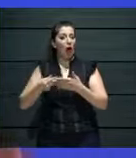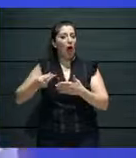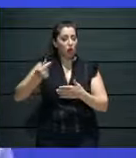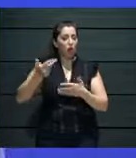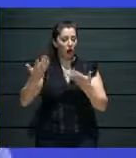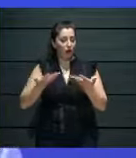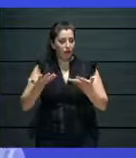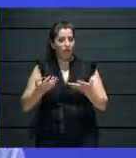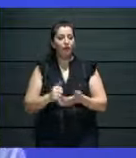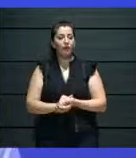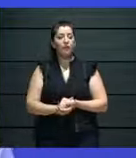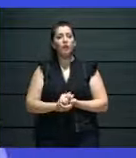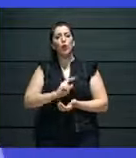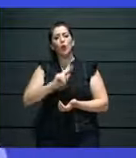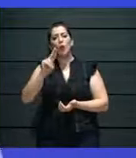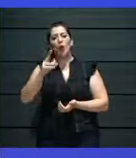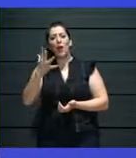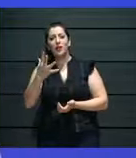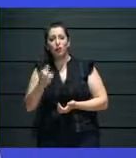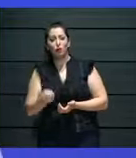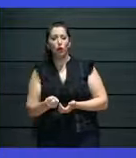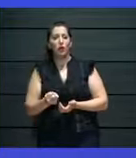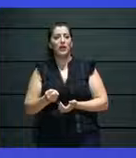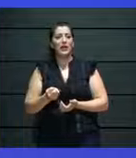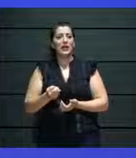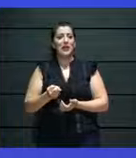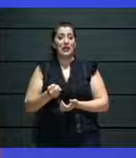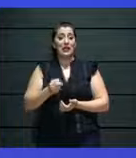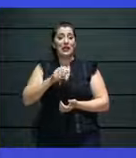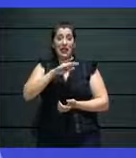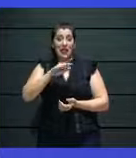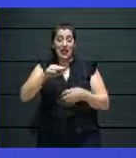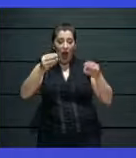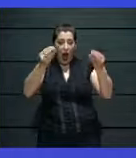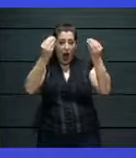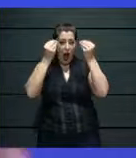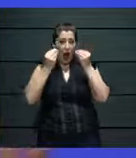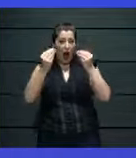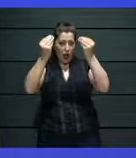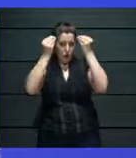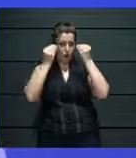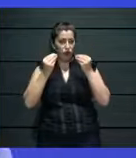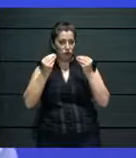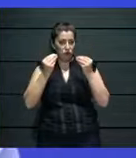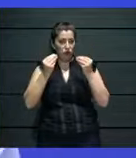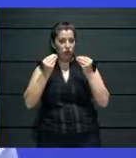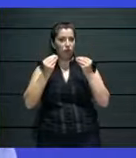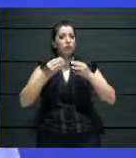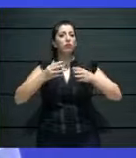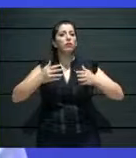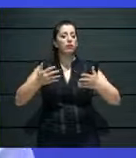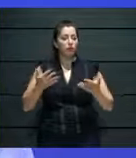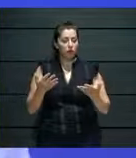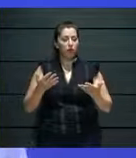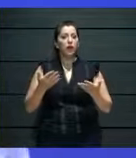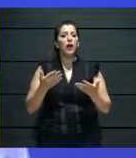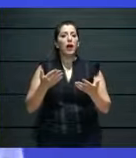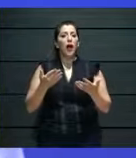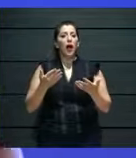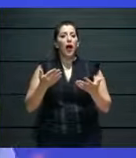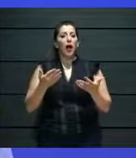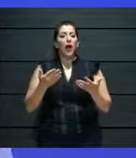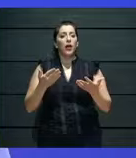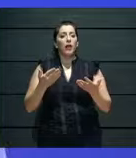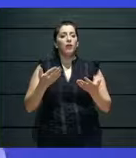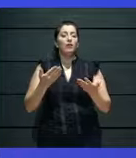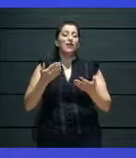Everybody, you know, who sells, who consumes, who buys, who everything. To understand. And that is something that's going to